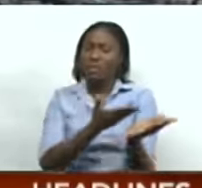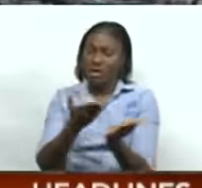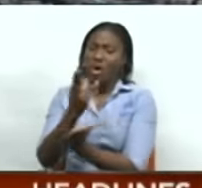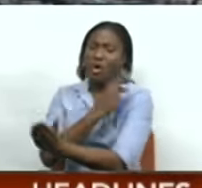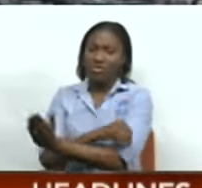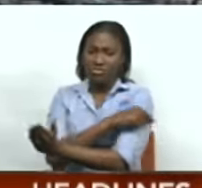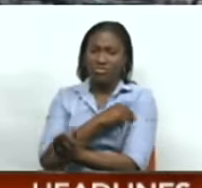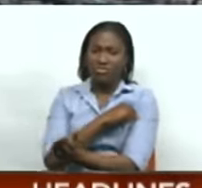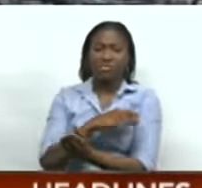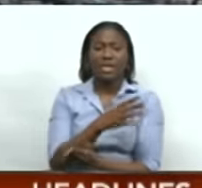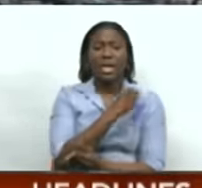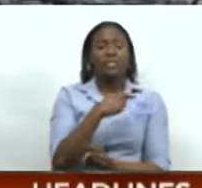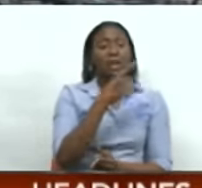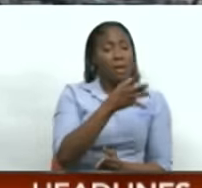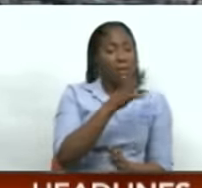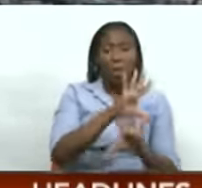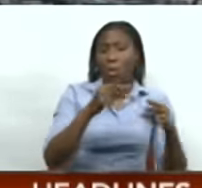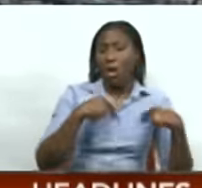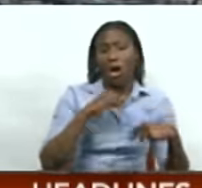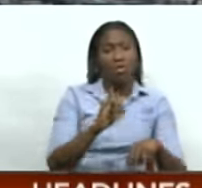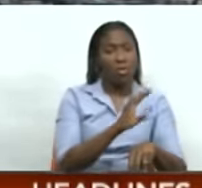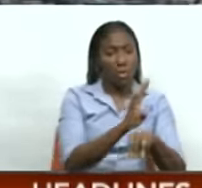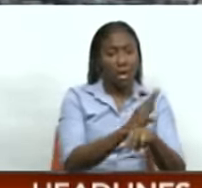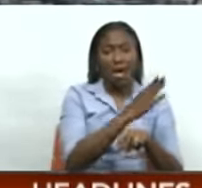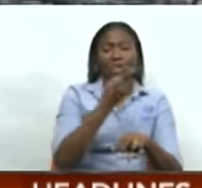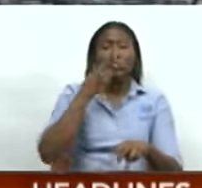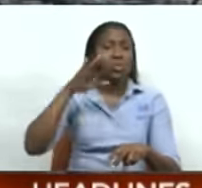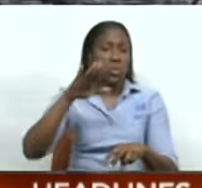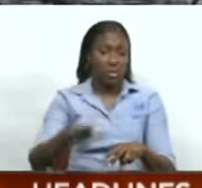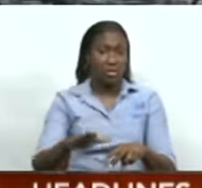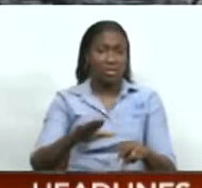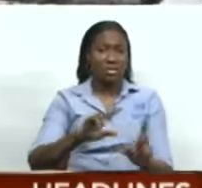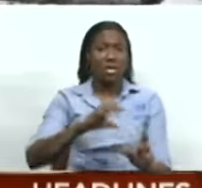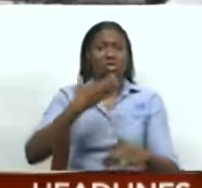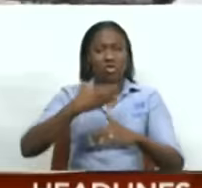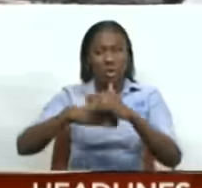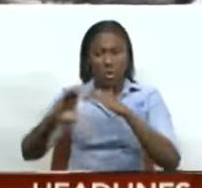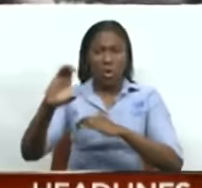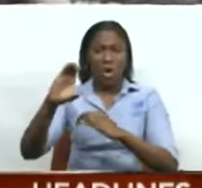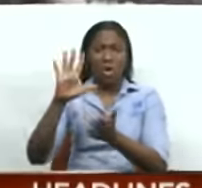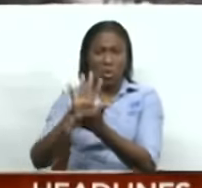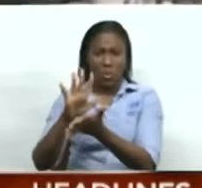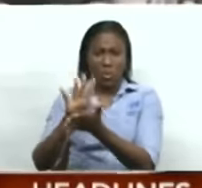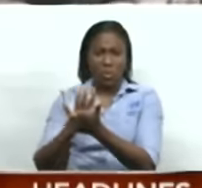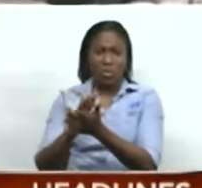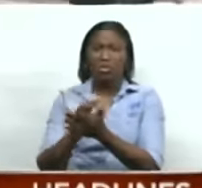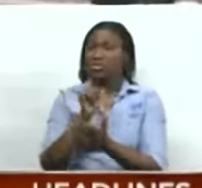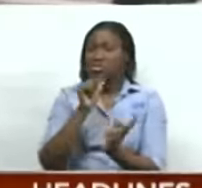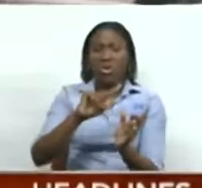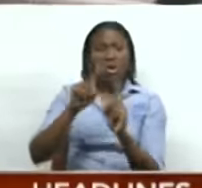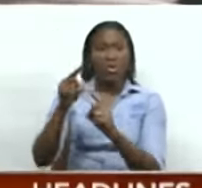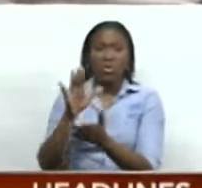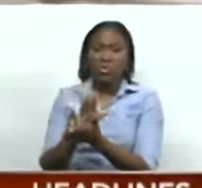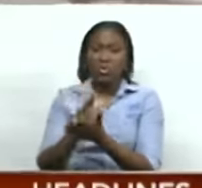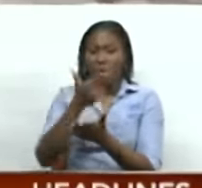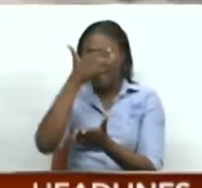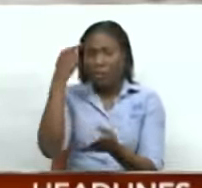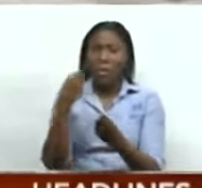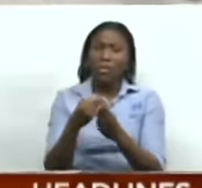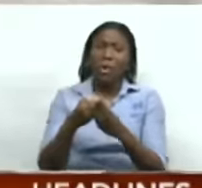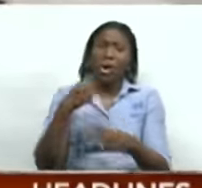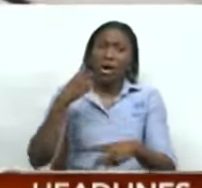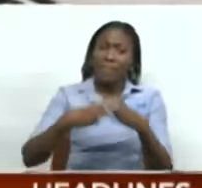Bajan was unemployed. We were also told that her daughter, a student of Chagones North Secondary, had not been attending school due to financial